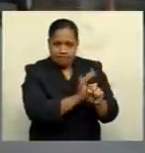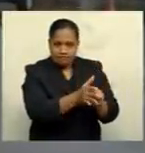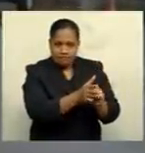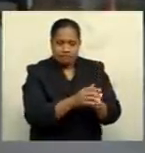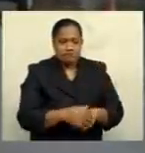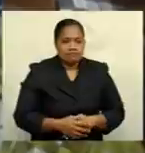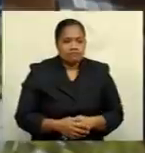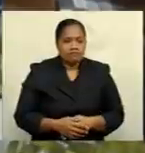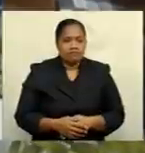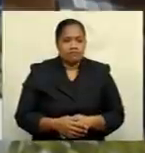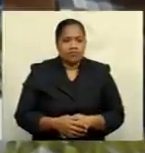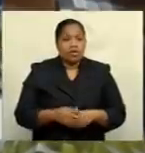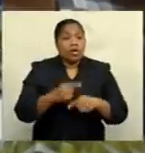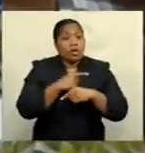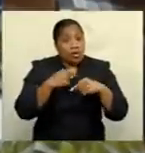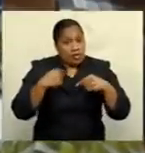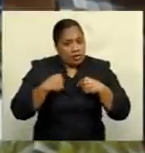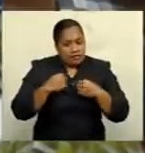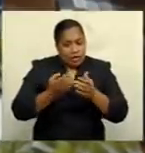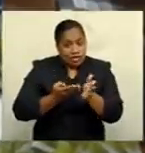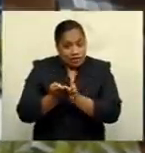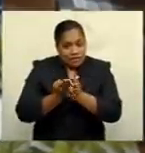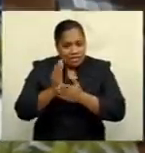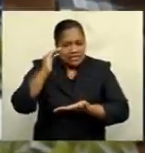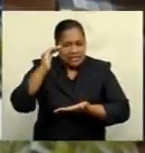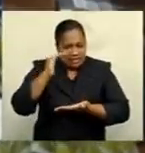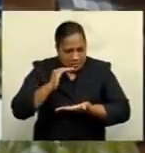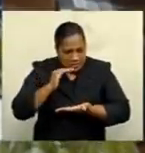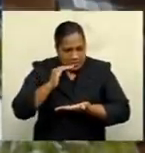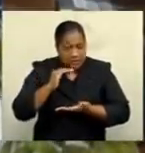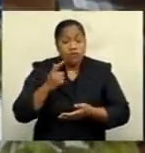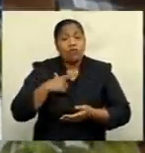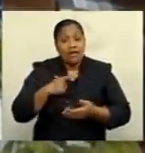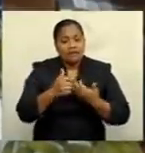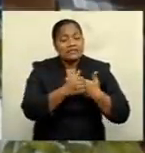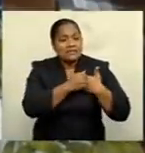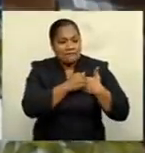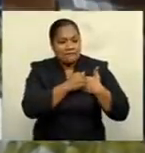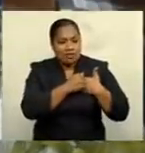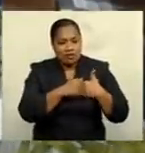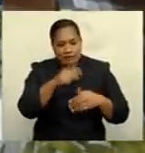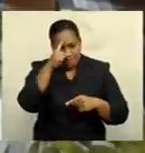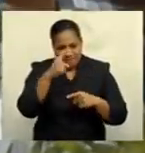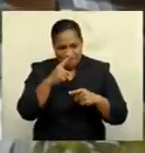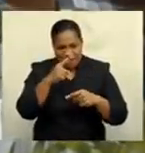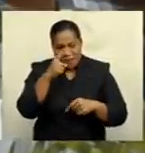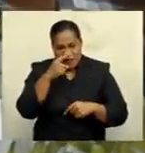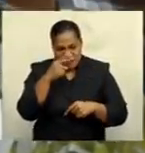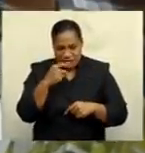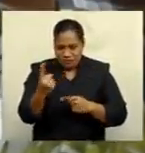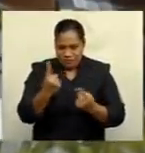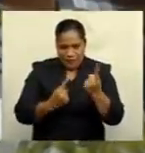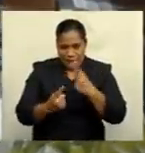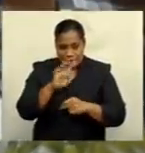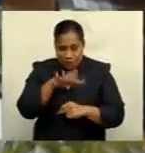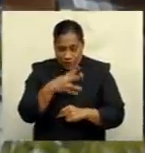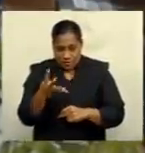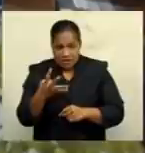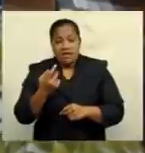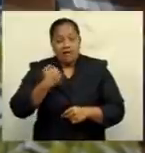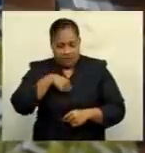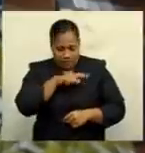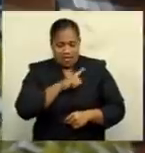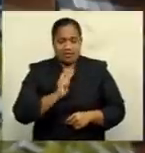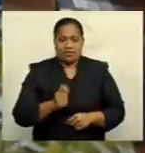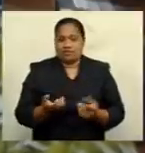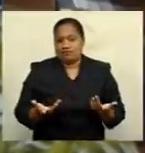cut down on our services for the safety of the patients and also us maintaining our COVID-19 safe measures.